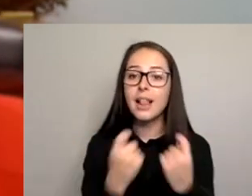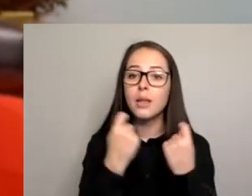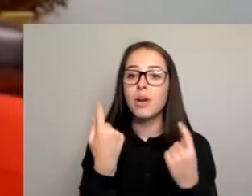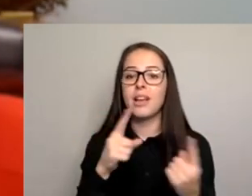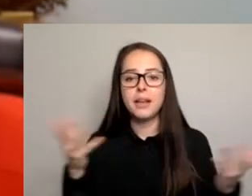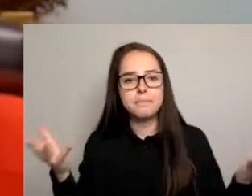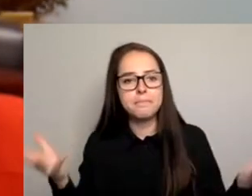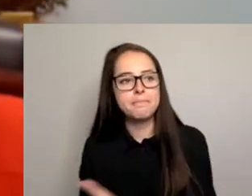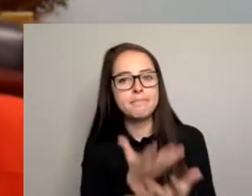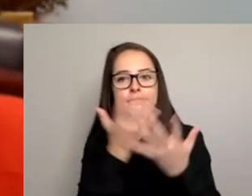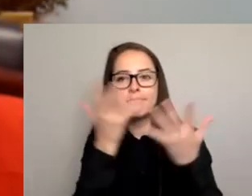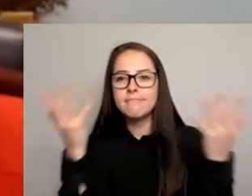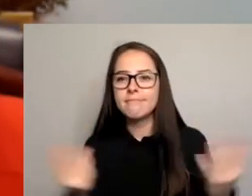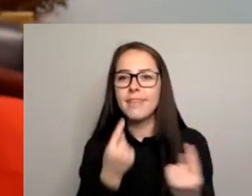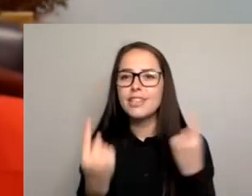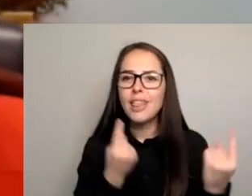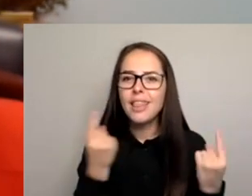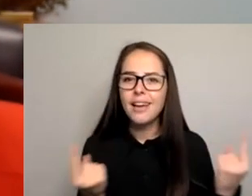that it does change the dialogue.